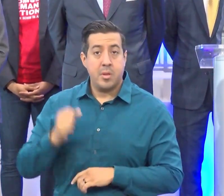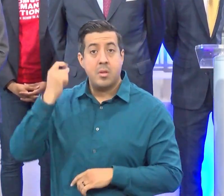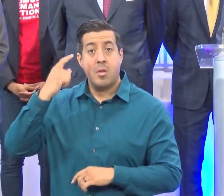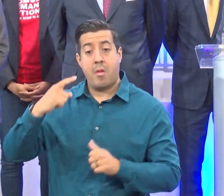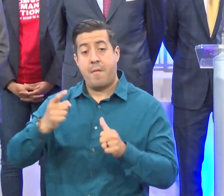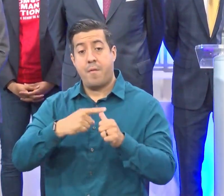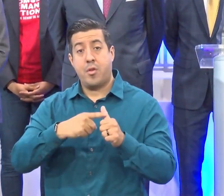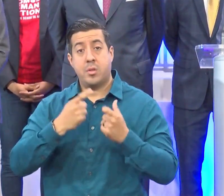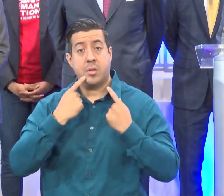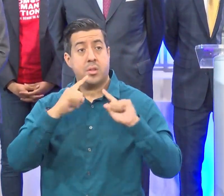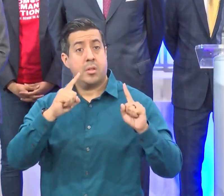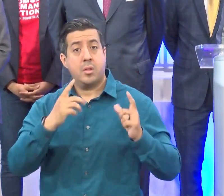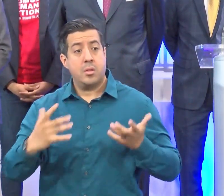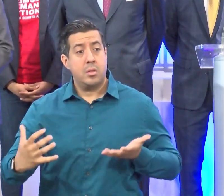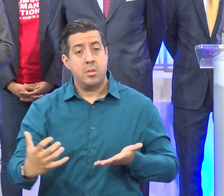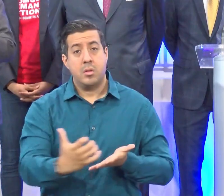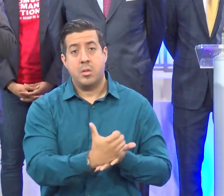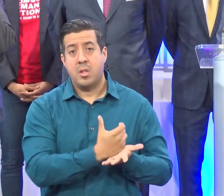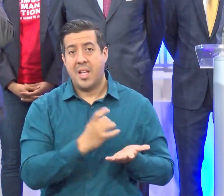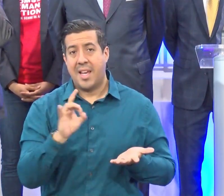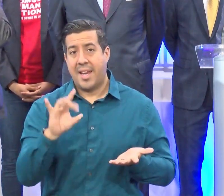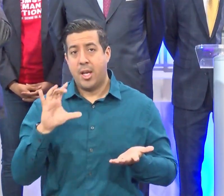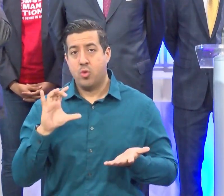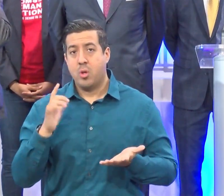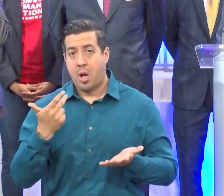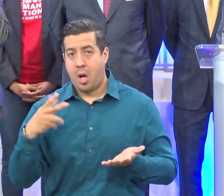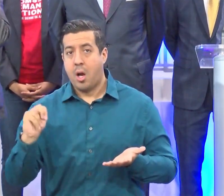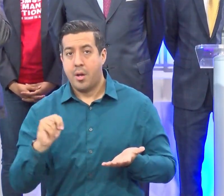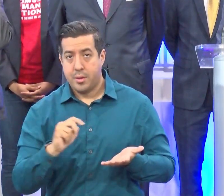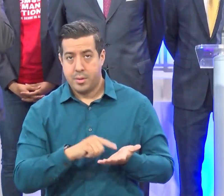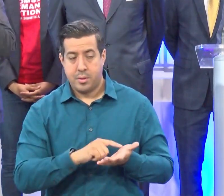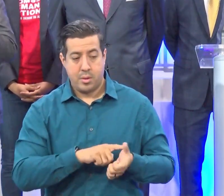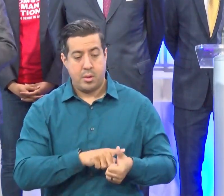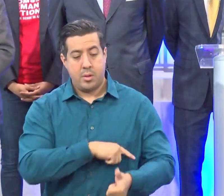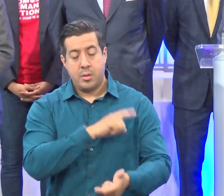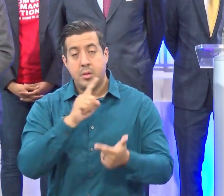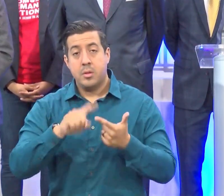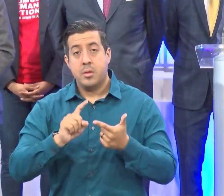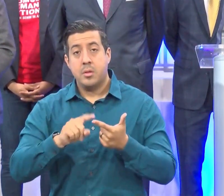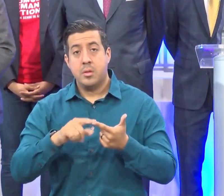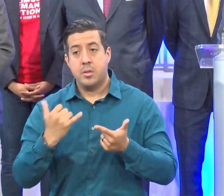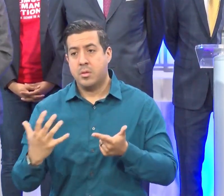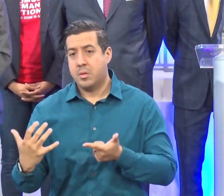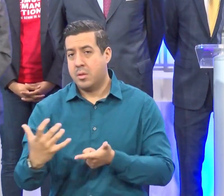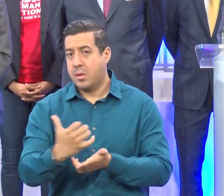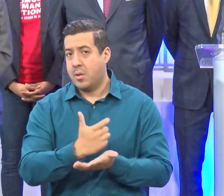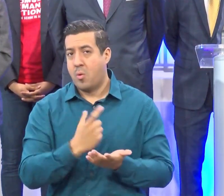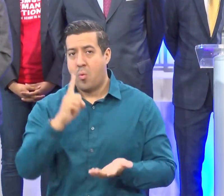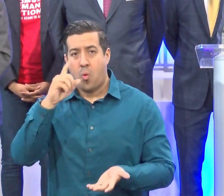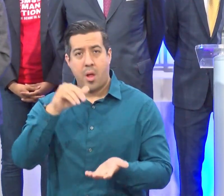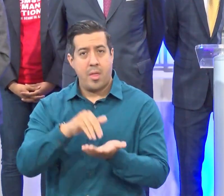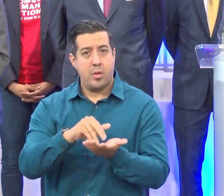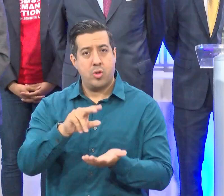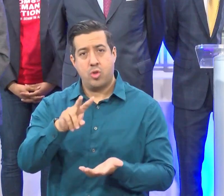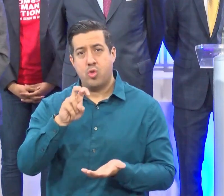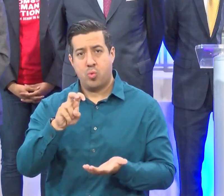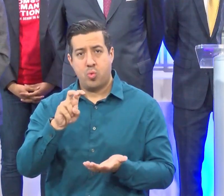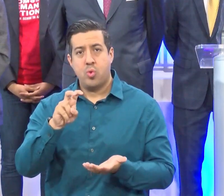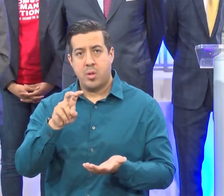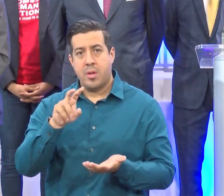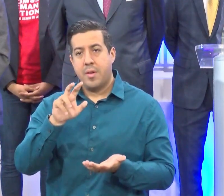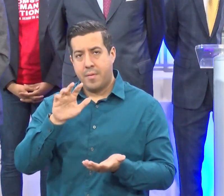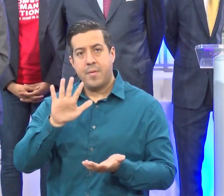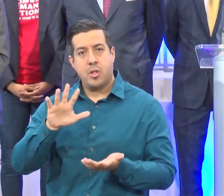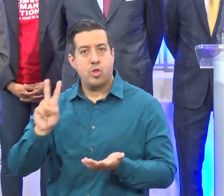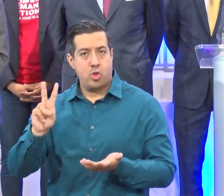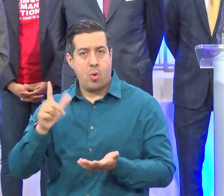event, which collected close to 800 guns, and the second one, which collected 1,252